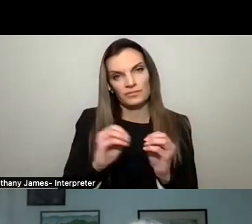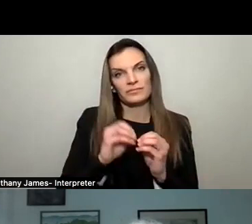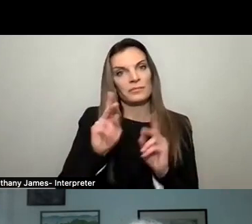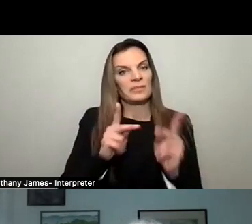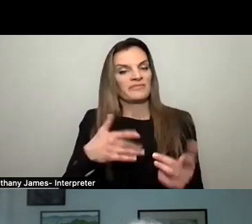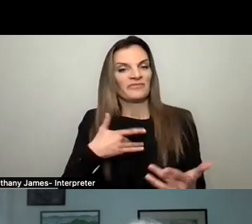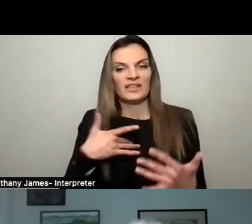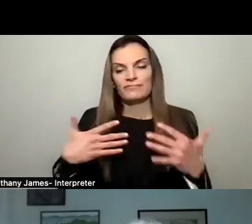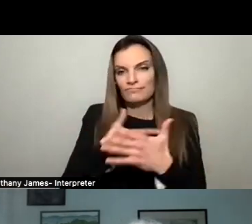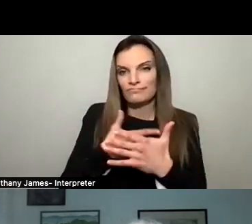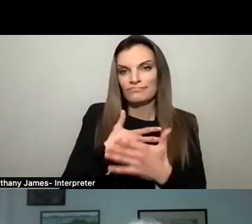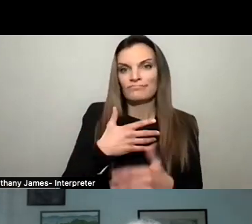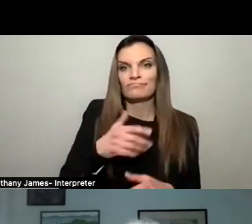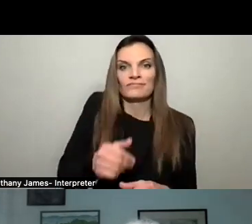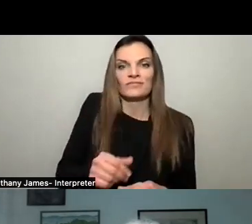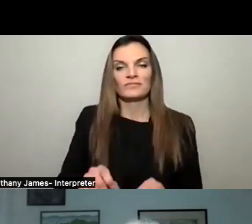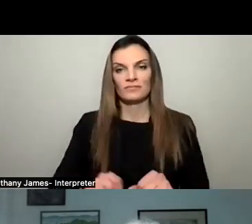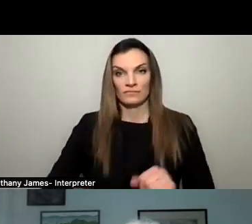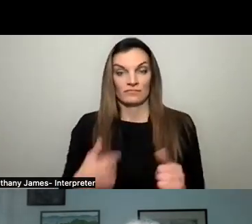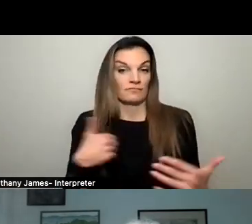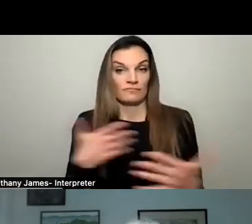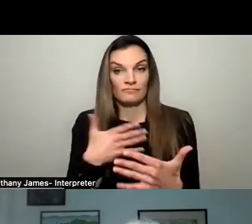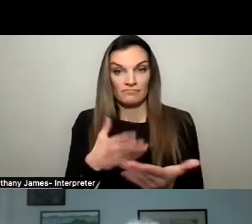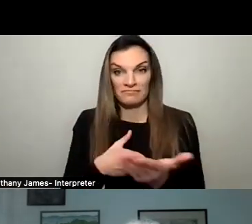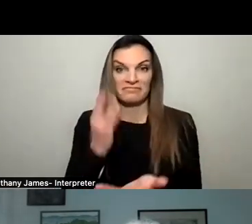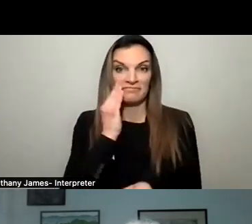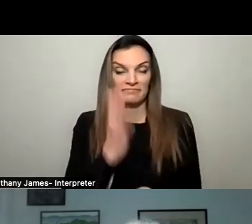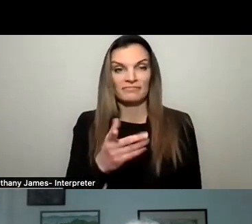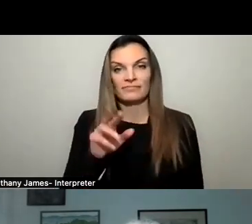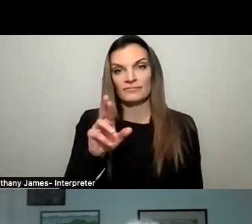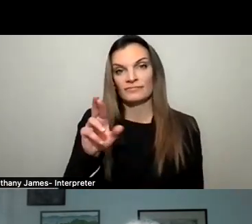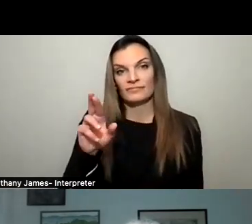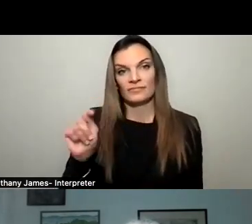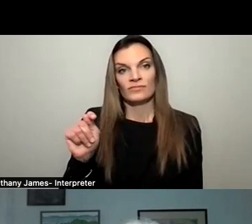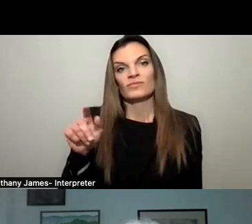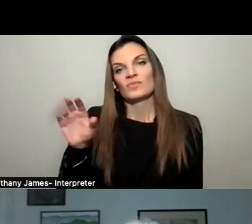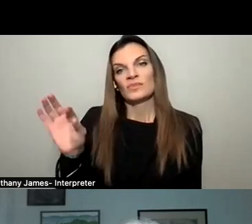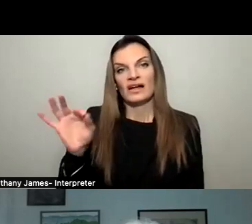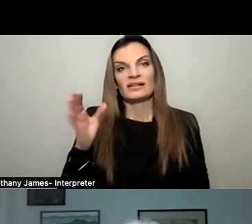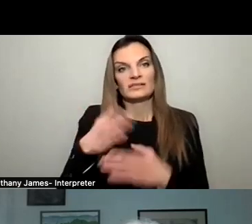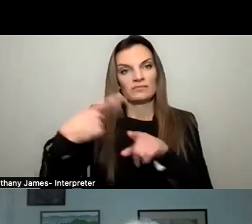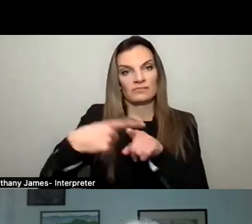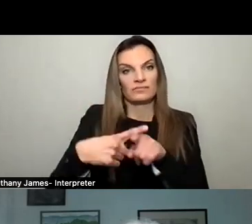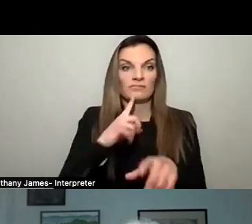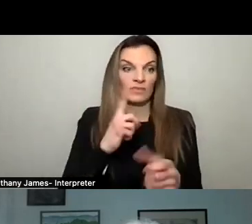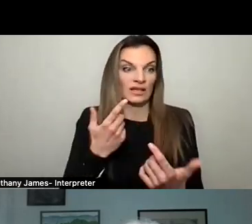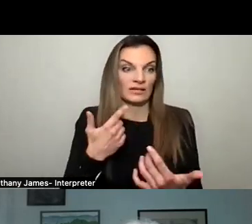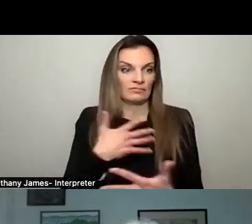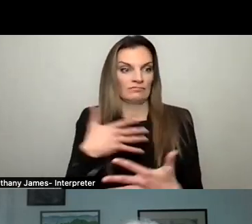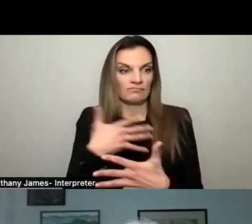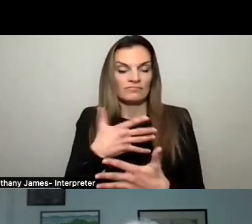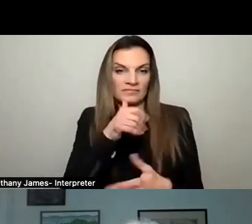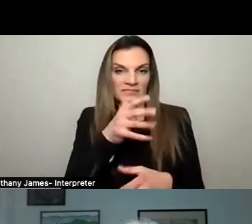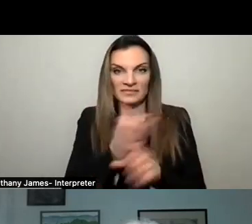to ride bikes on Route 9. I'm afraid to ride a bike on Route 9. There are crosswalks that are dangerous and scary. Many of those in